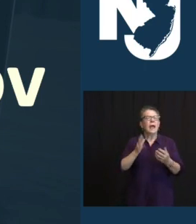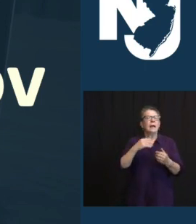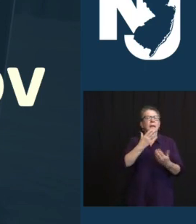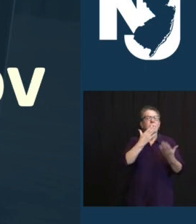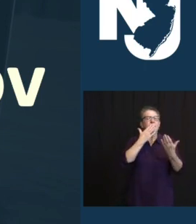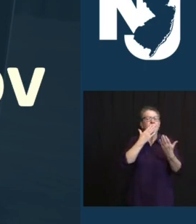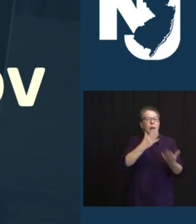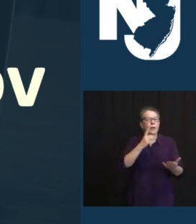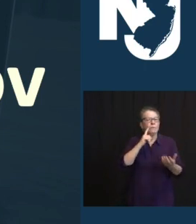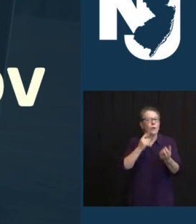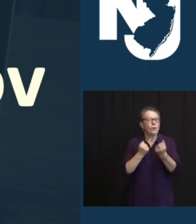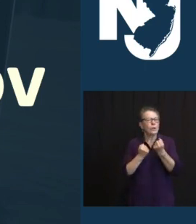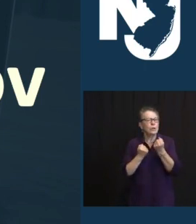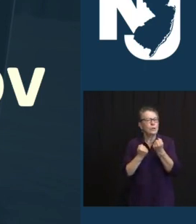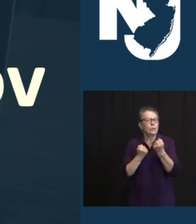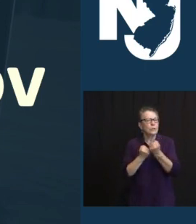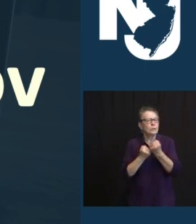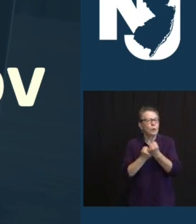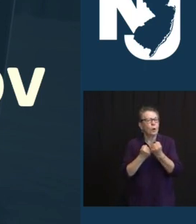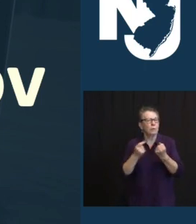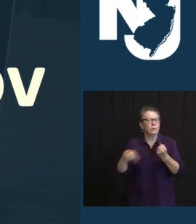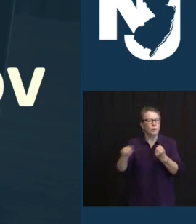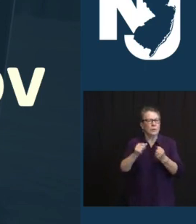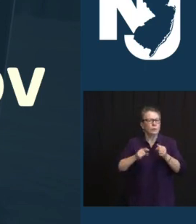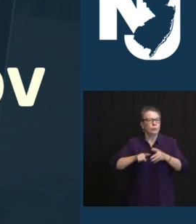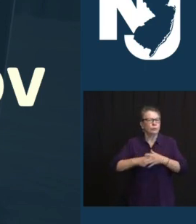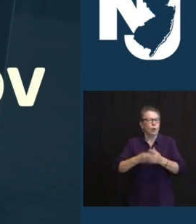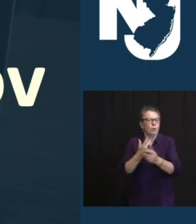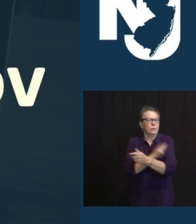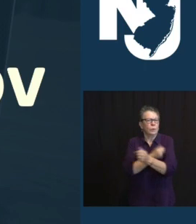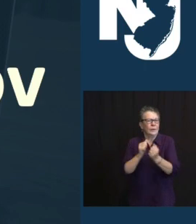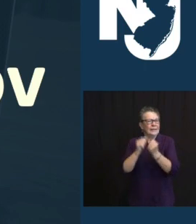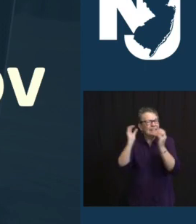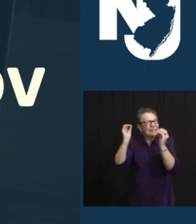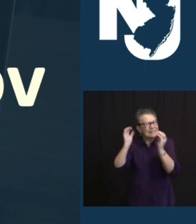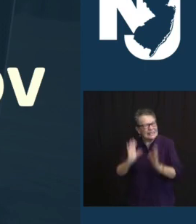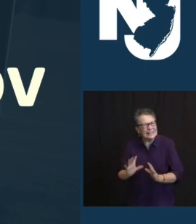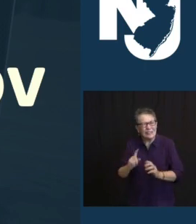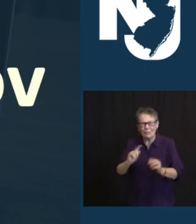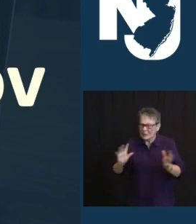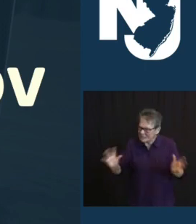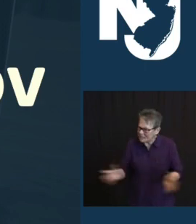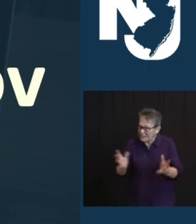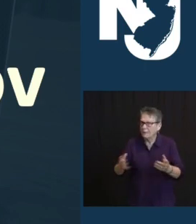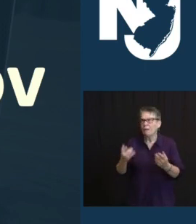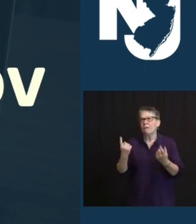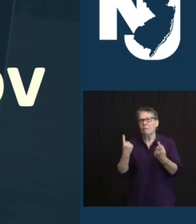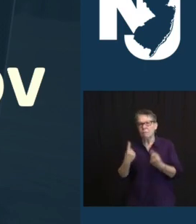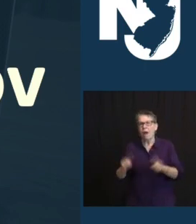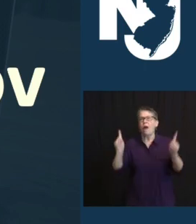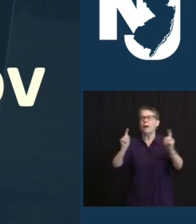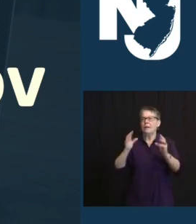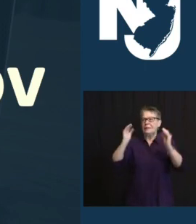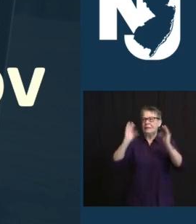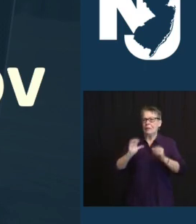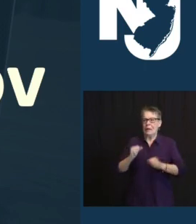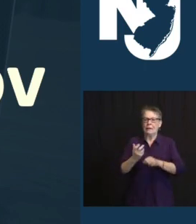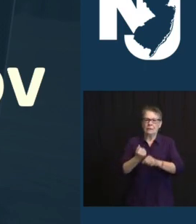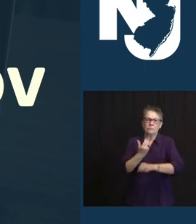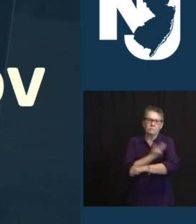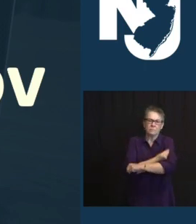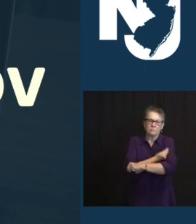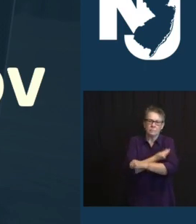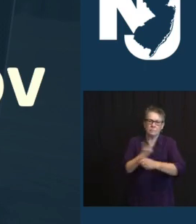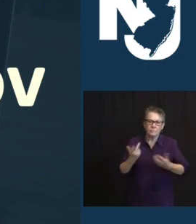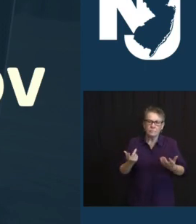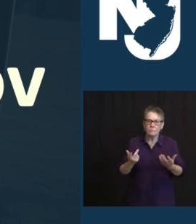JUST A SHOUT-OUT FOR THAT, BUT I ALSO HAD THE SENATE PRESIDENT AND I WERE SITTING TOGETHER LAST WEEK. HE HAS BEEN NOT ONLY ON THAT, BUT ALSO HAS